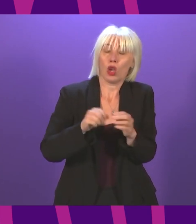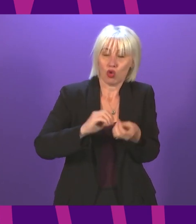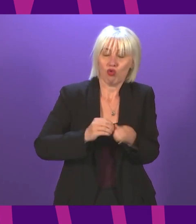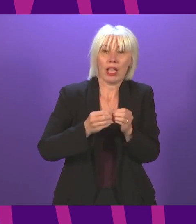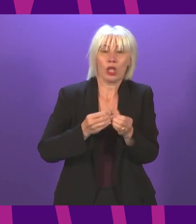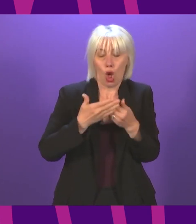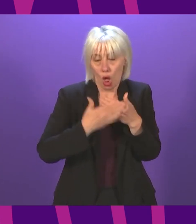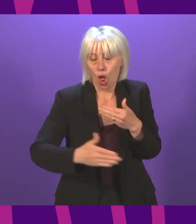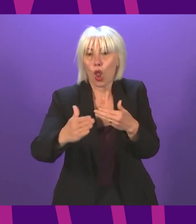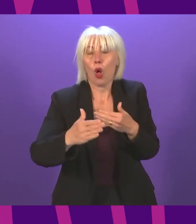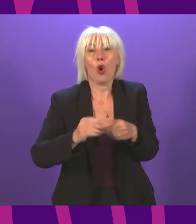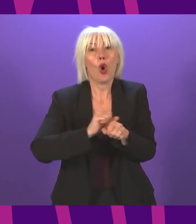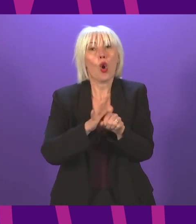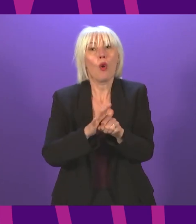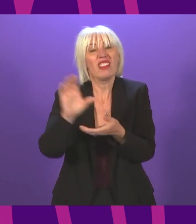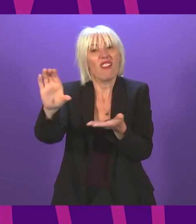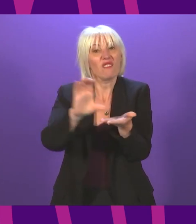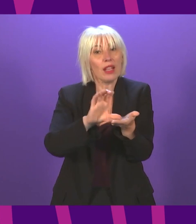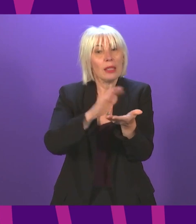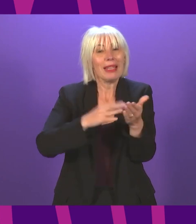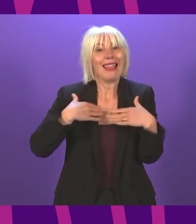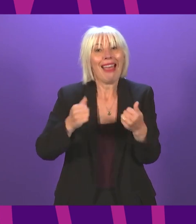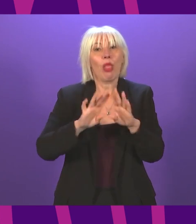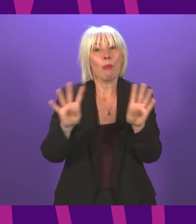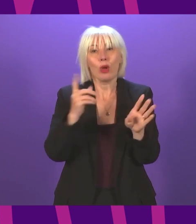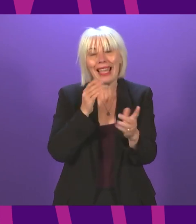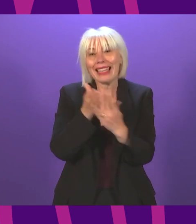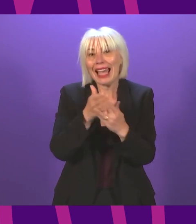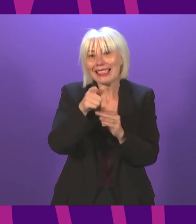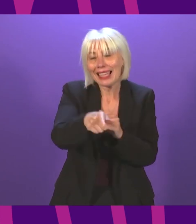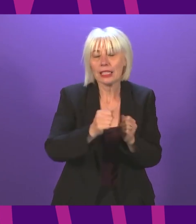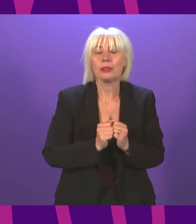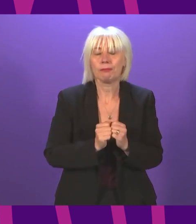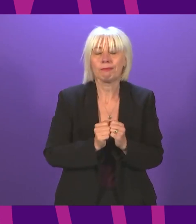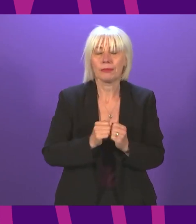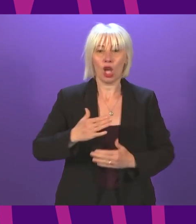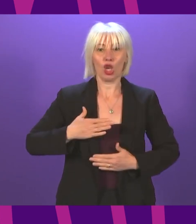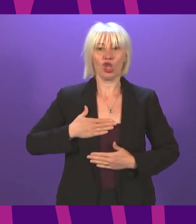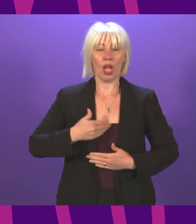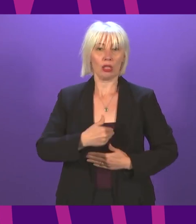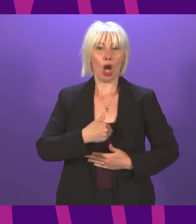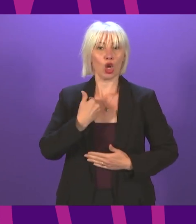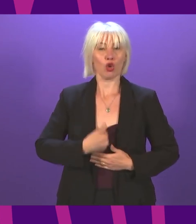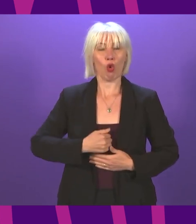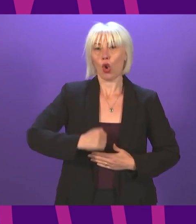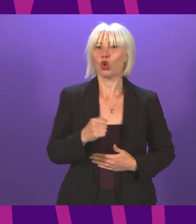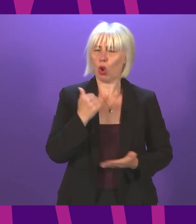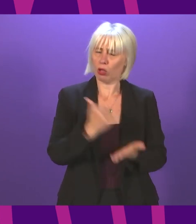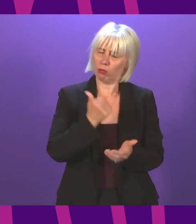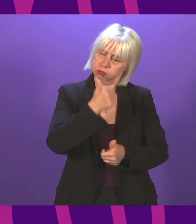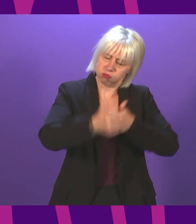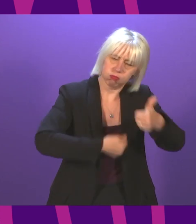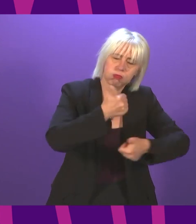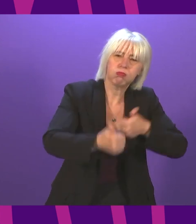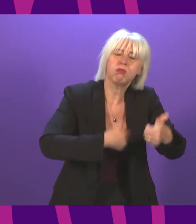fund for health boards to access? First Minister. Well, Chest, Heart and Stroke Scotland are doing a fantastic job. They are doing that job